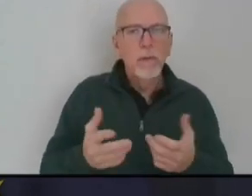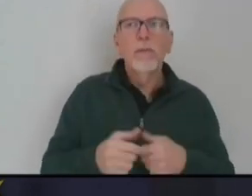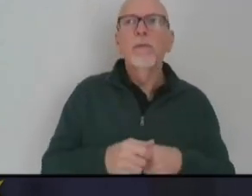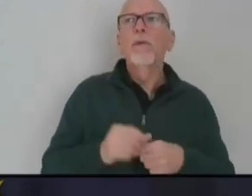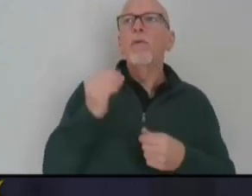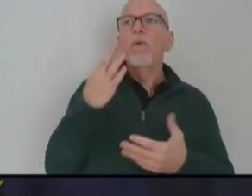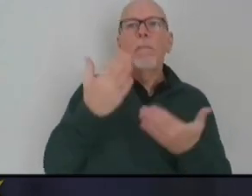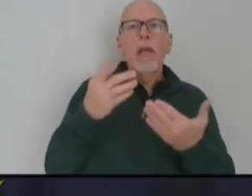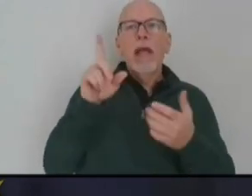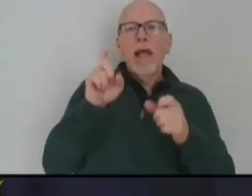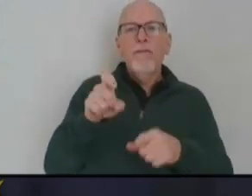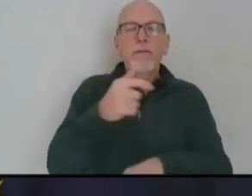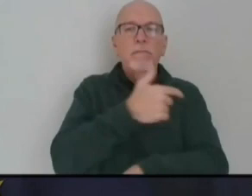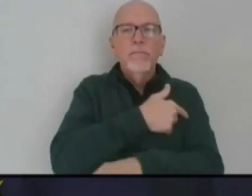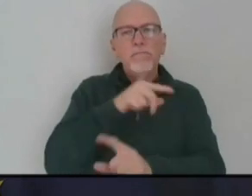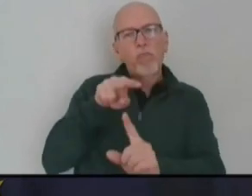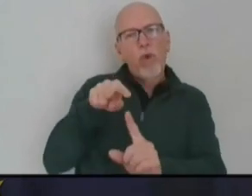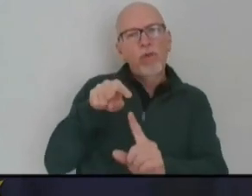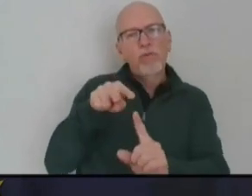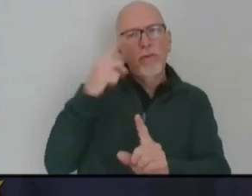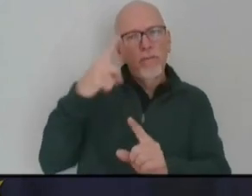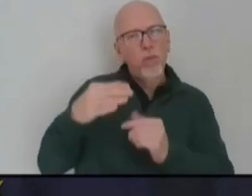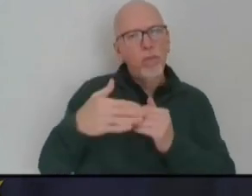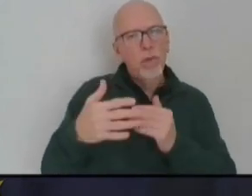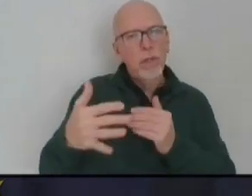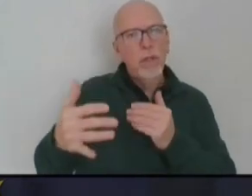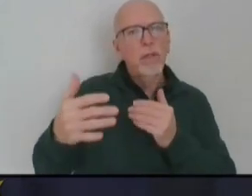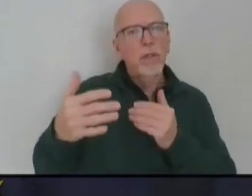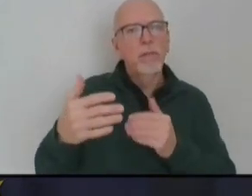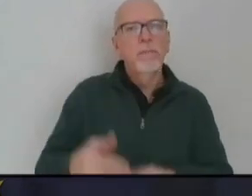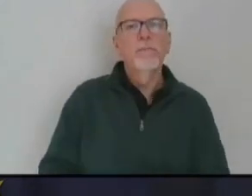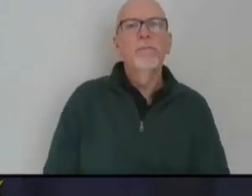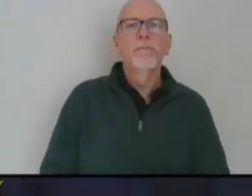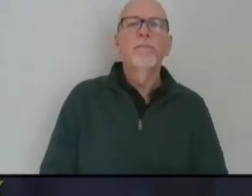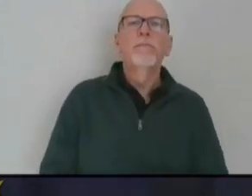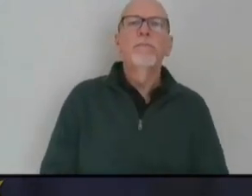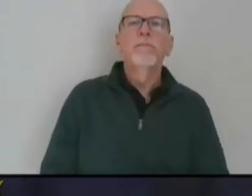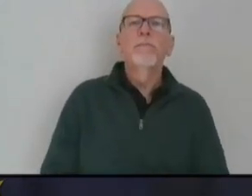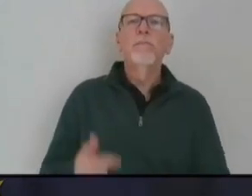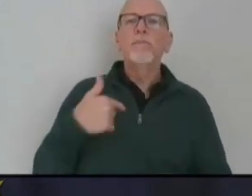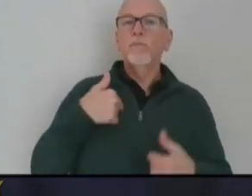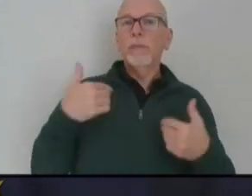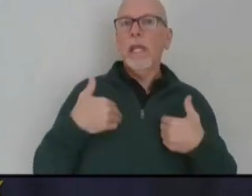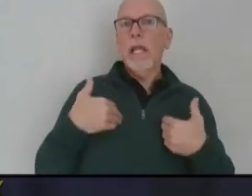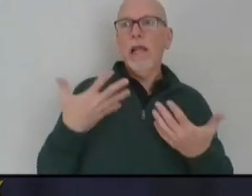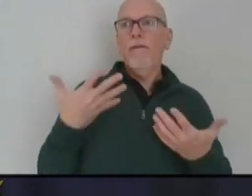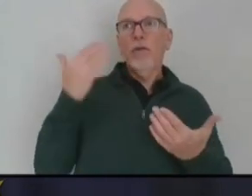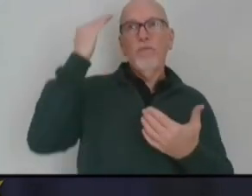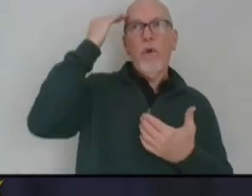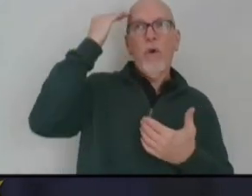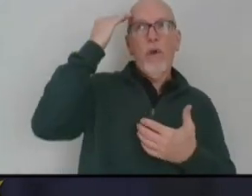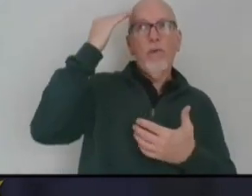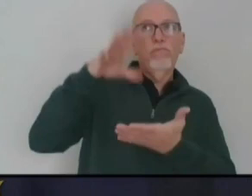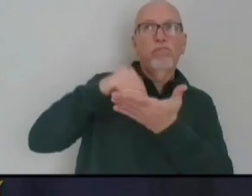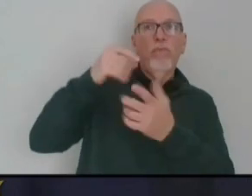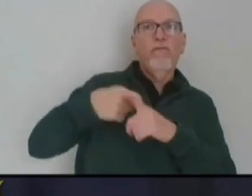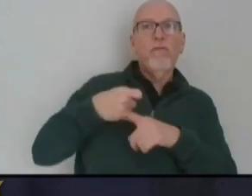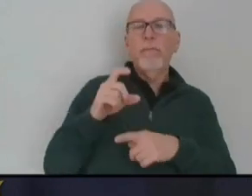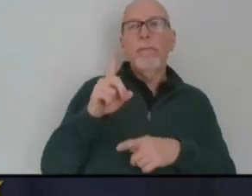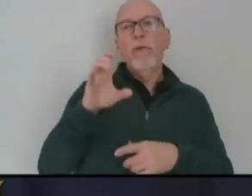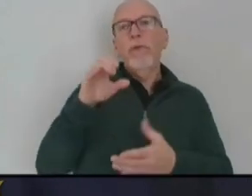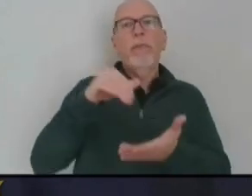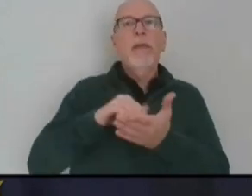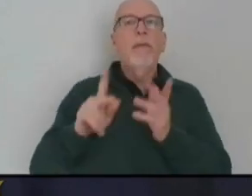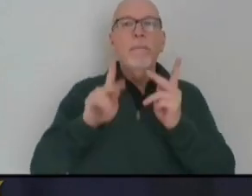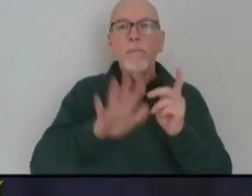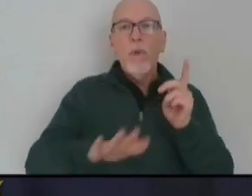to be monitored for an extended period of time after administration. We have the benefit of the knowledge gained from the hundreds of thousands of people from